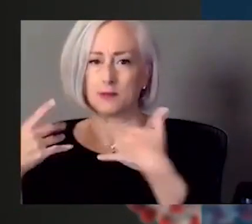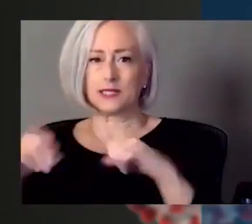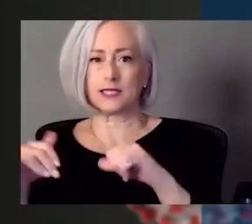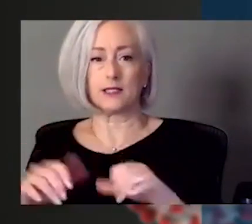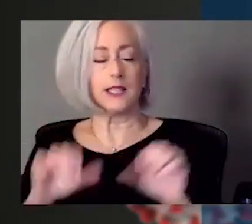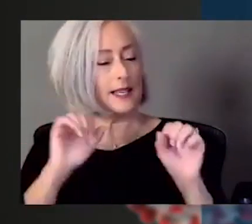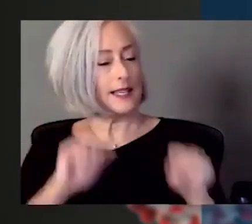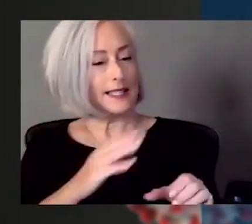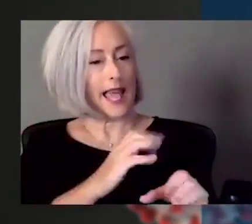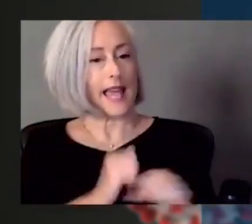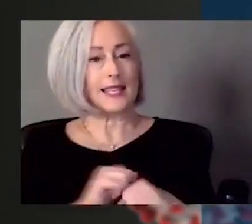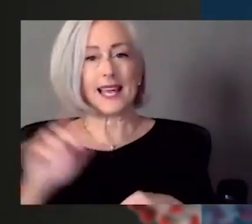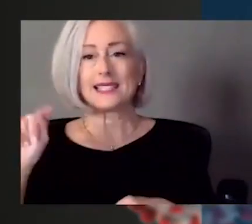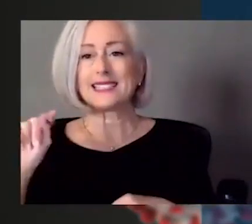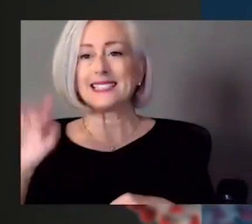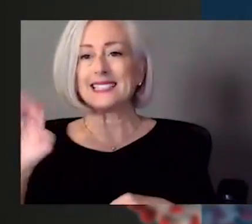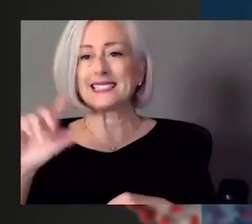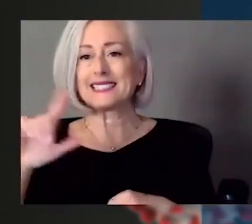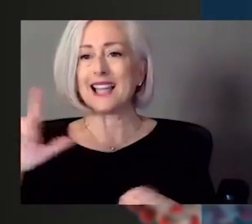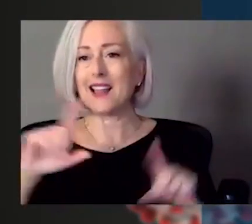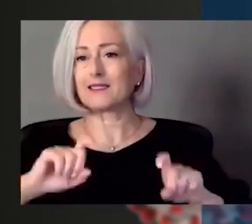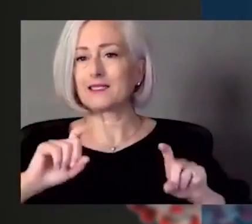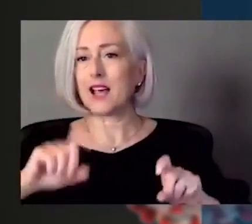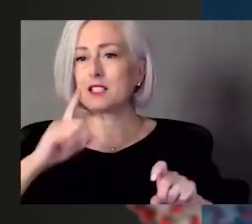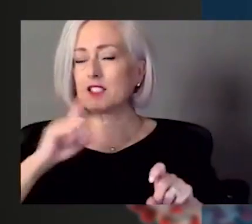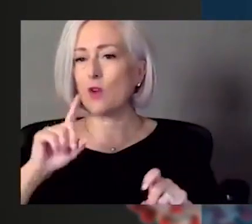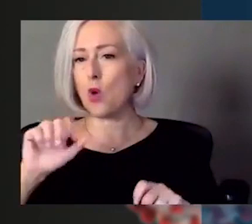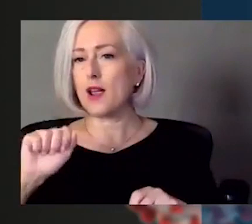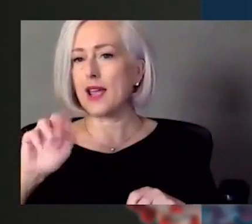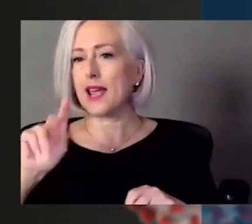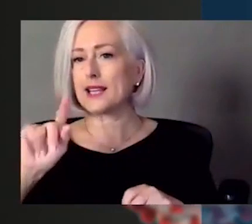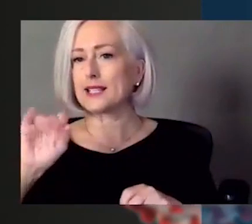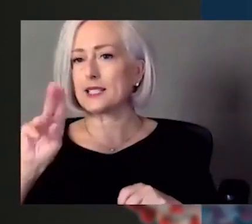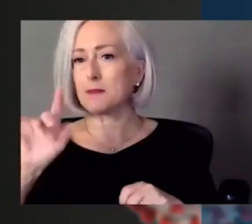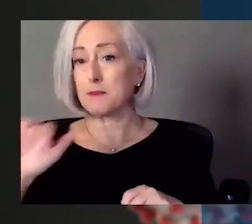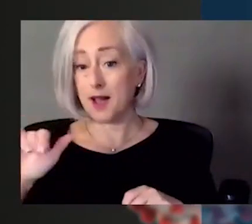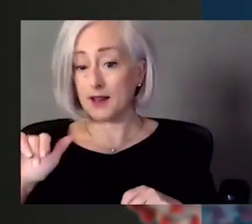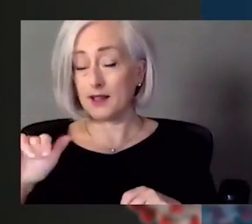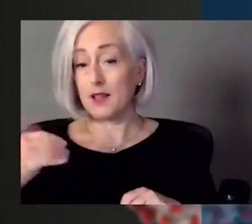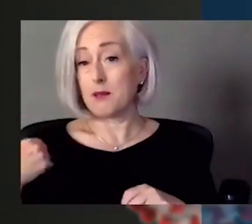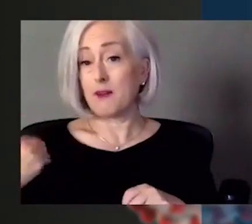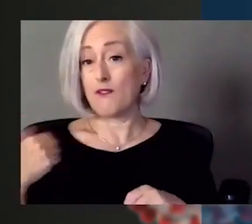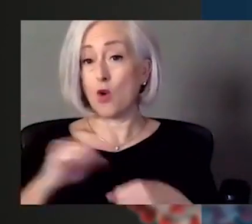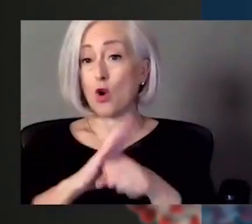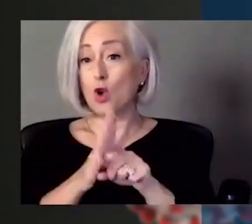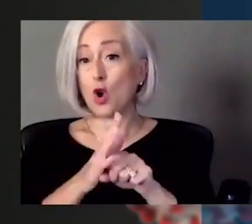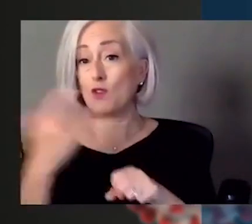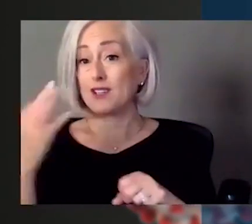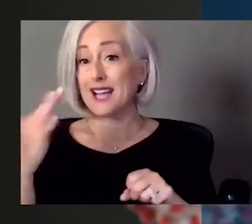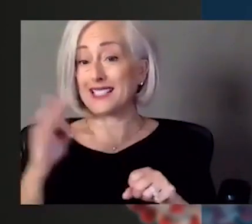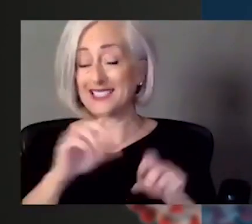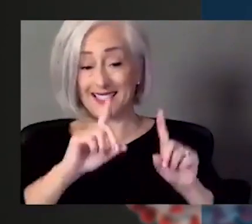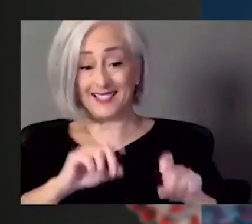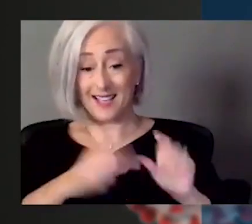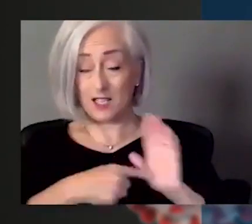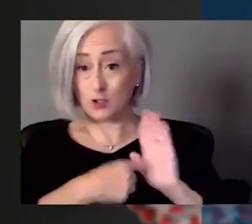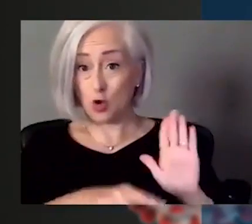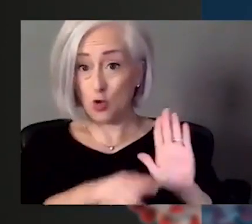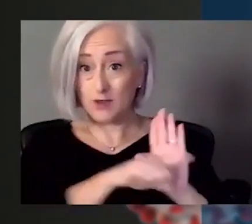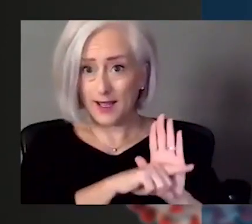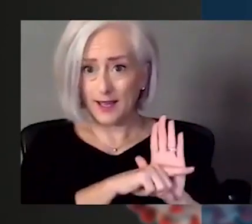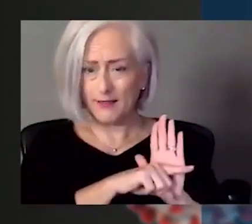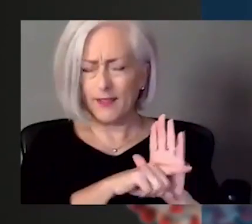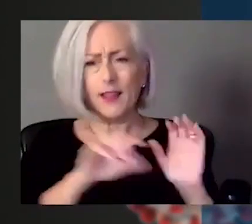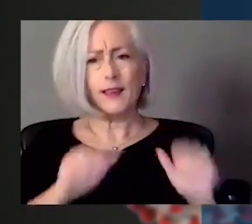I'm sure we've all had COVID-19 in the past, but our tests came back negative. Yeah. So I believe there is now a commercial, uh,